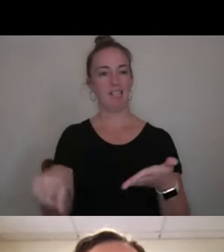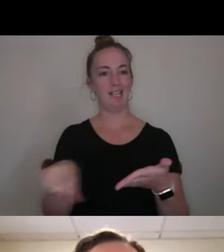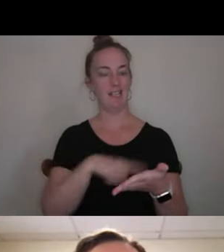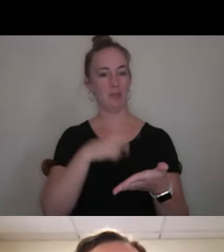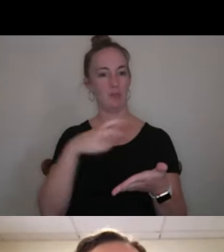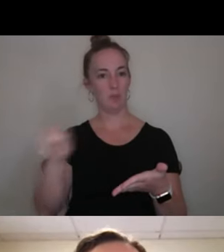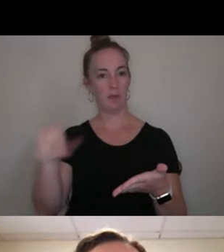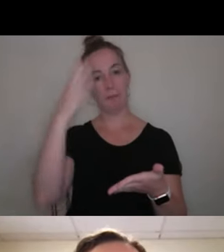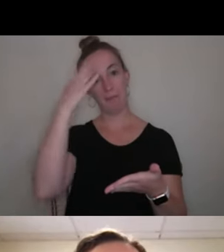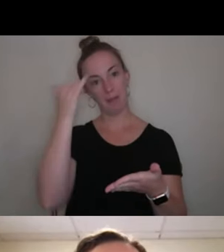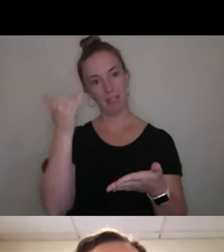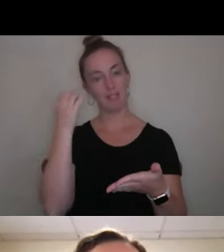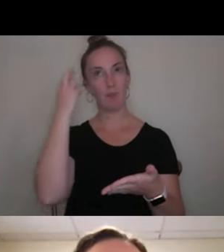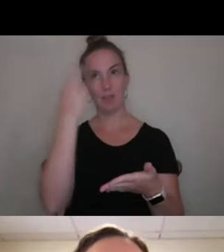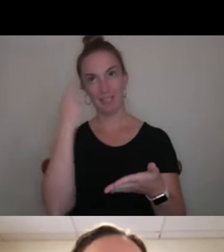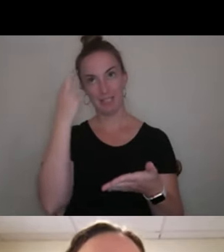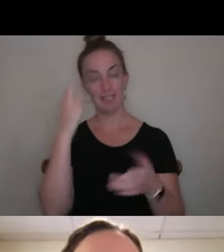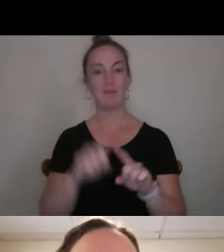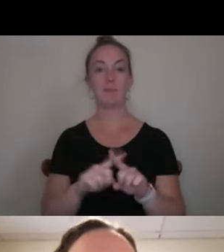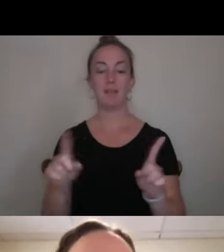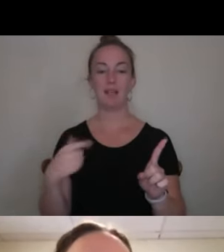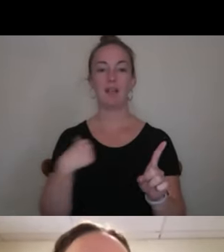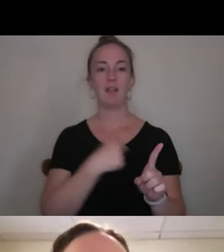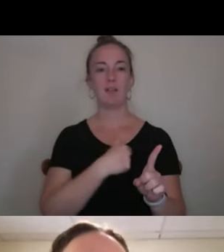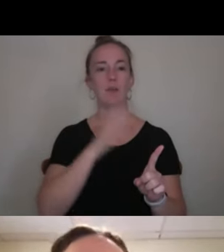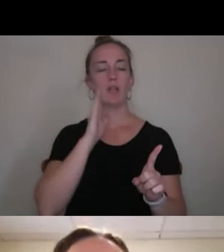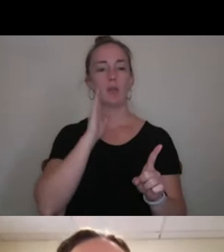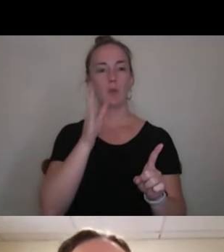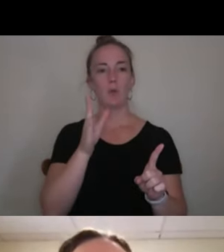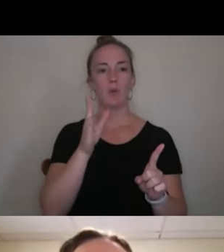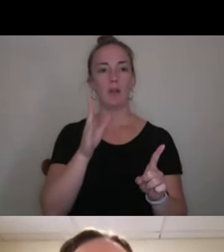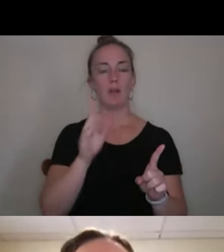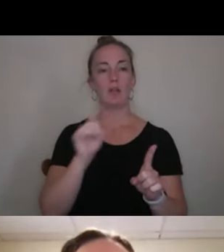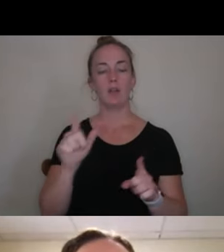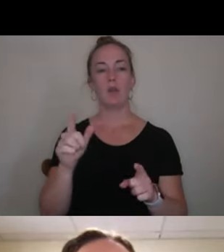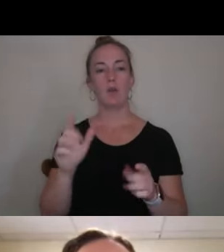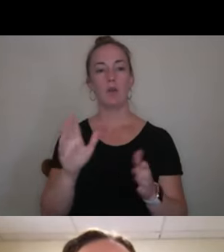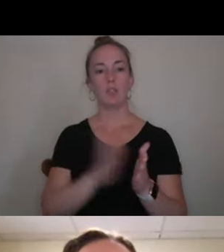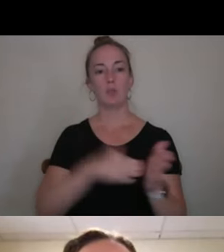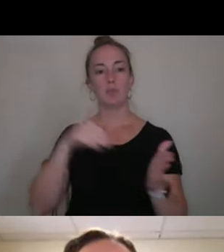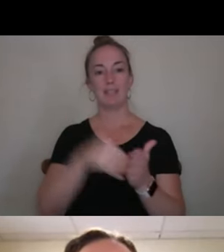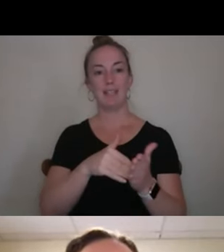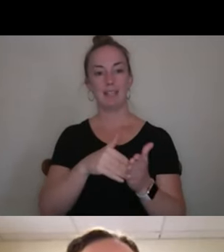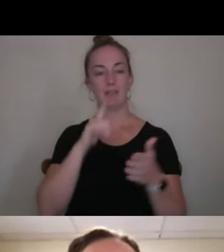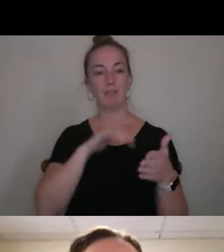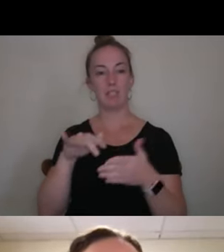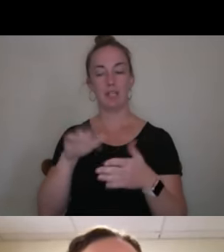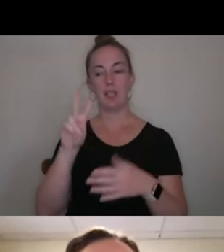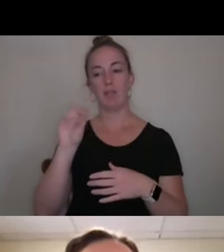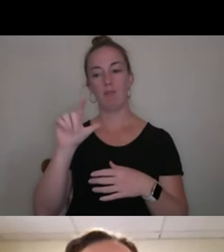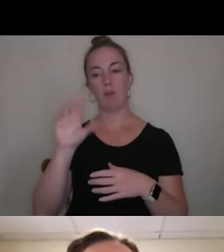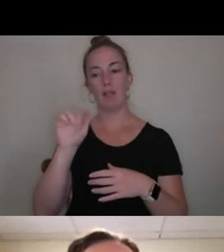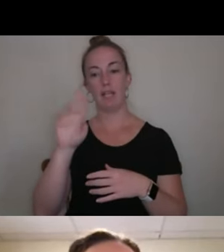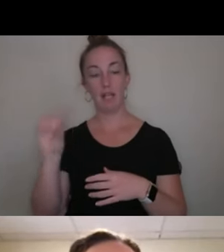Dear reasons, but we're going to head to New Zealand to study volcanoes, and